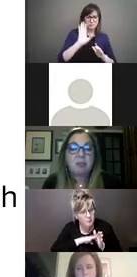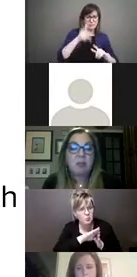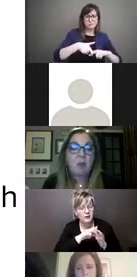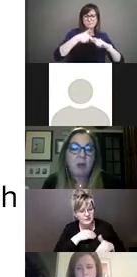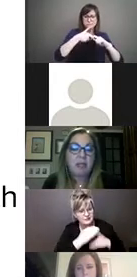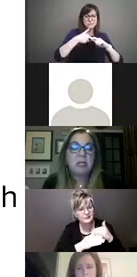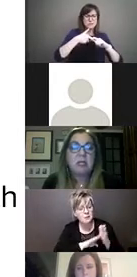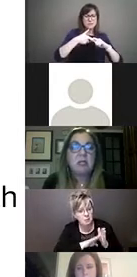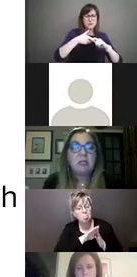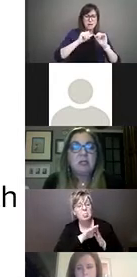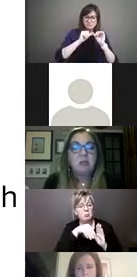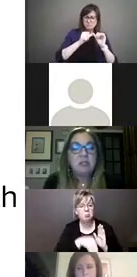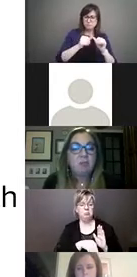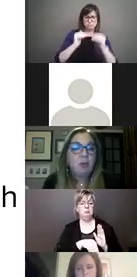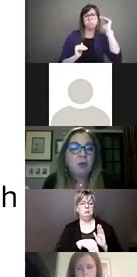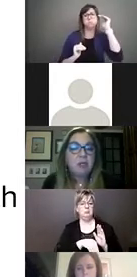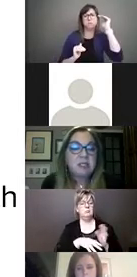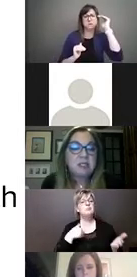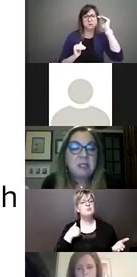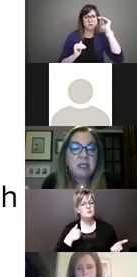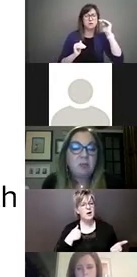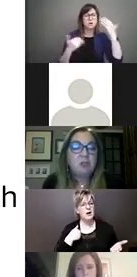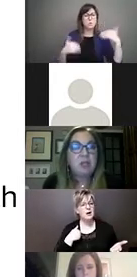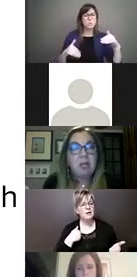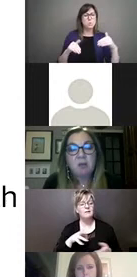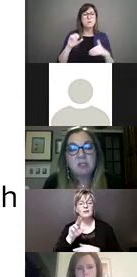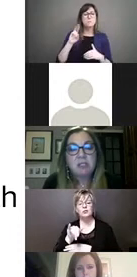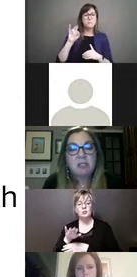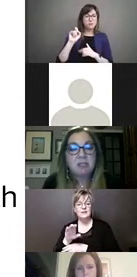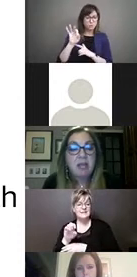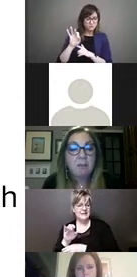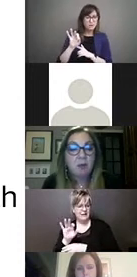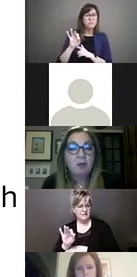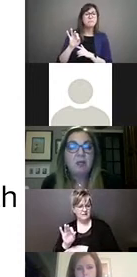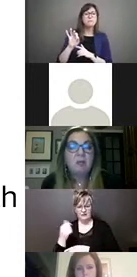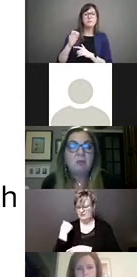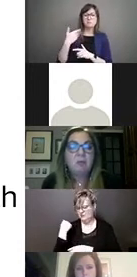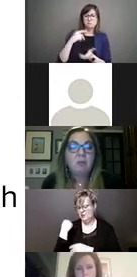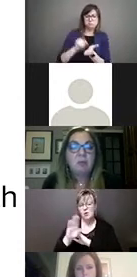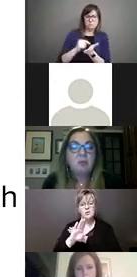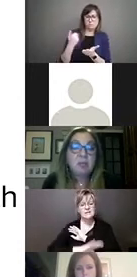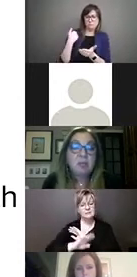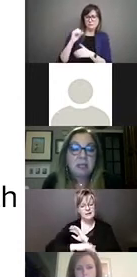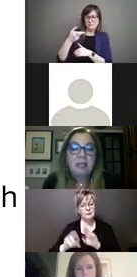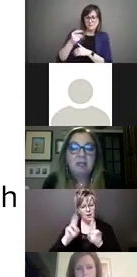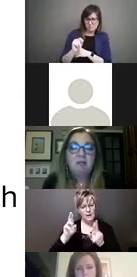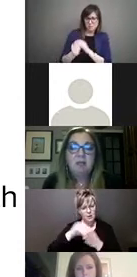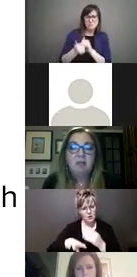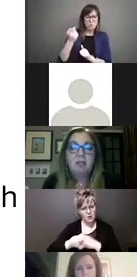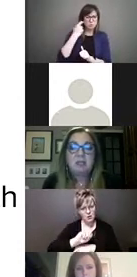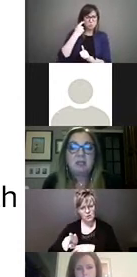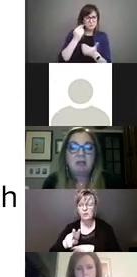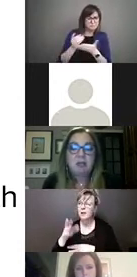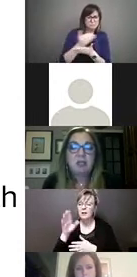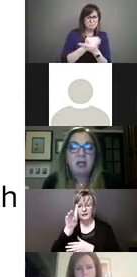stubbornly wide. UNICEF Report Card 16, which came out in September, reviewed the most recent data and found